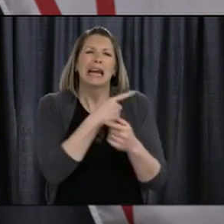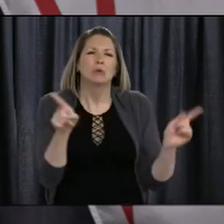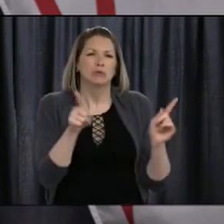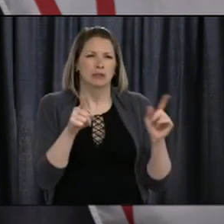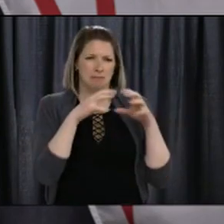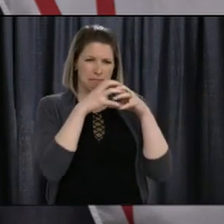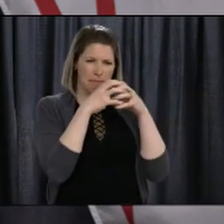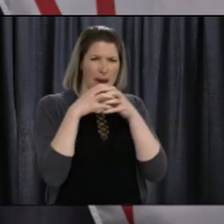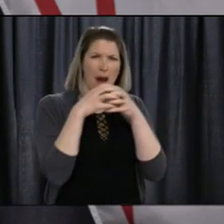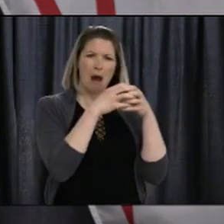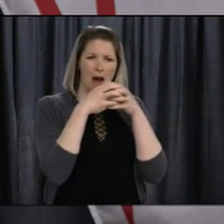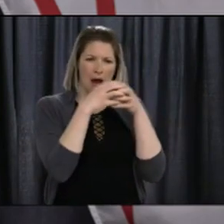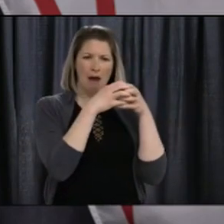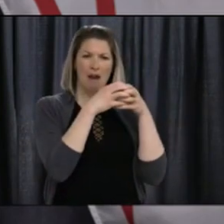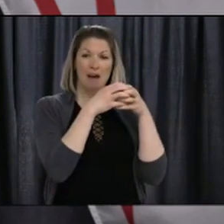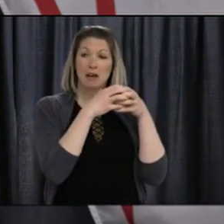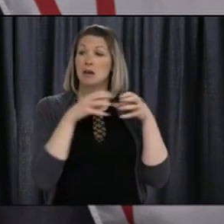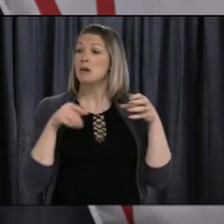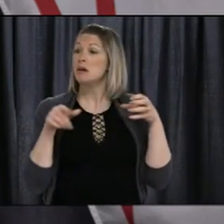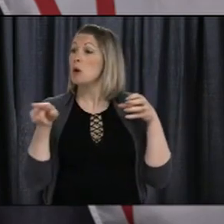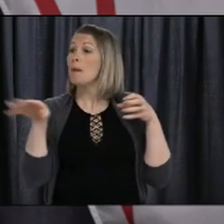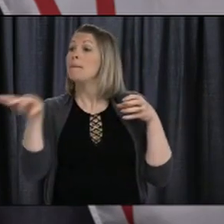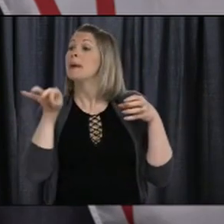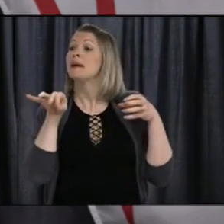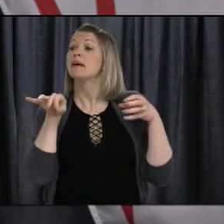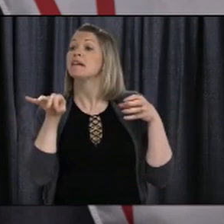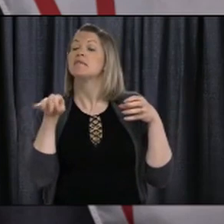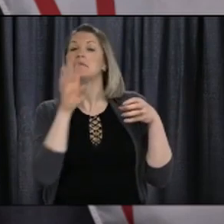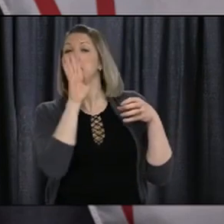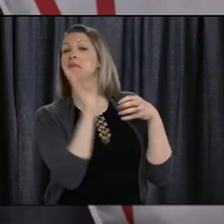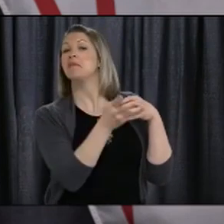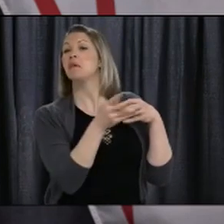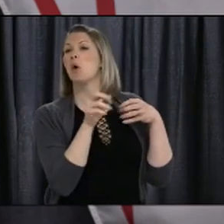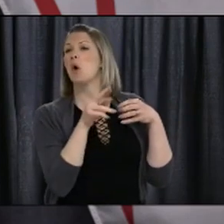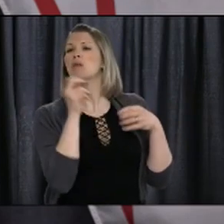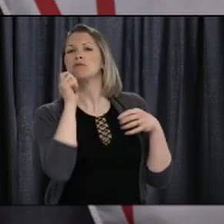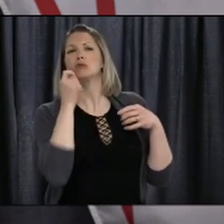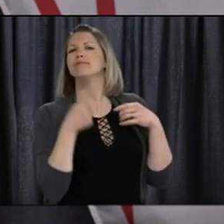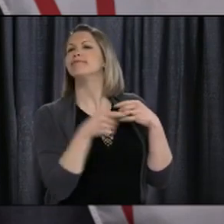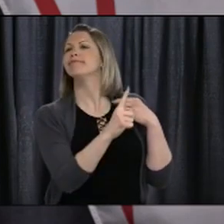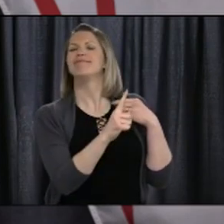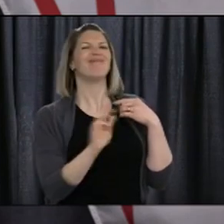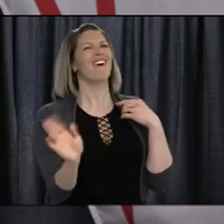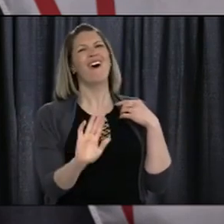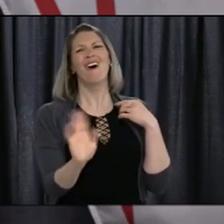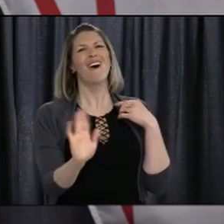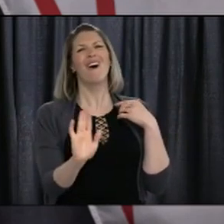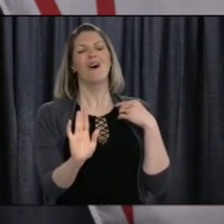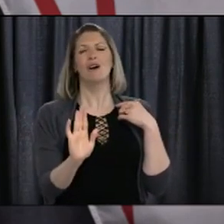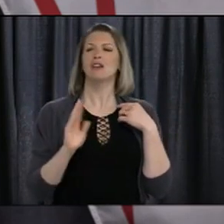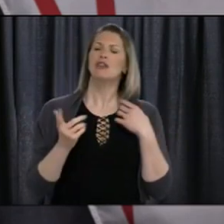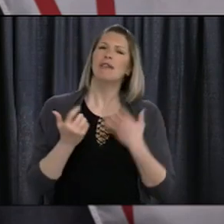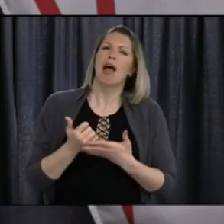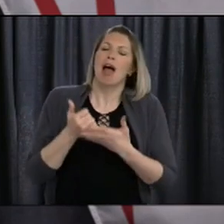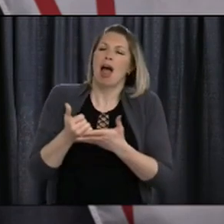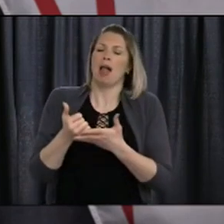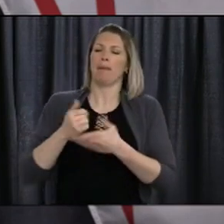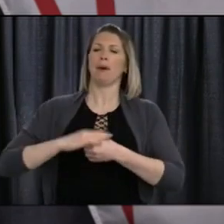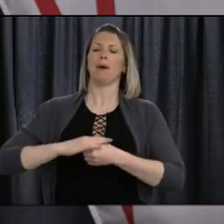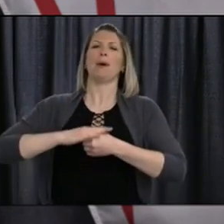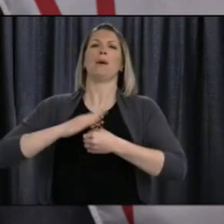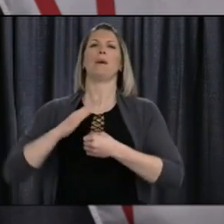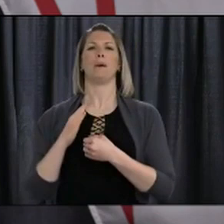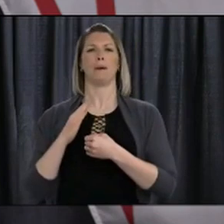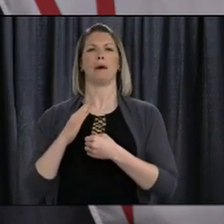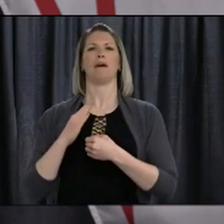all been feeling, particularly those who live alone. Many have grown quite accustomed to staying within their own bubble, and that is fine,